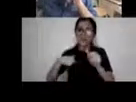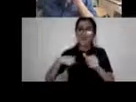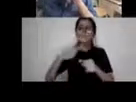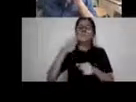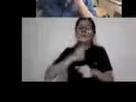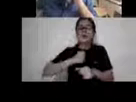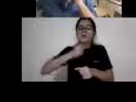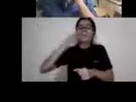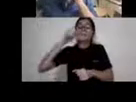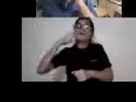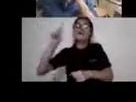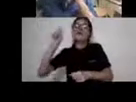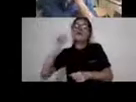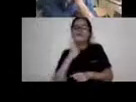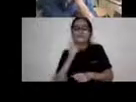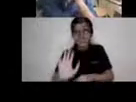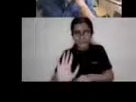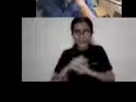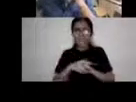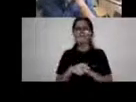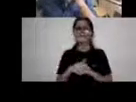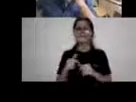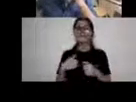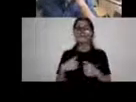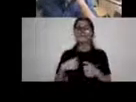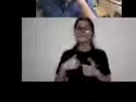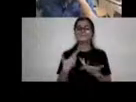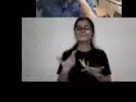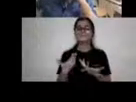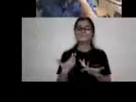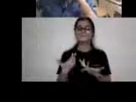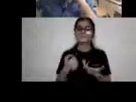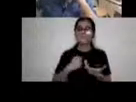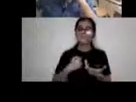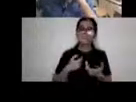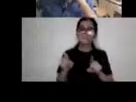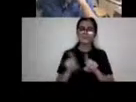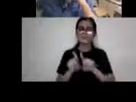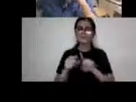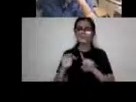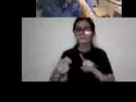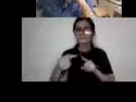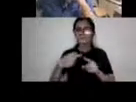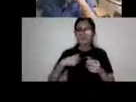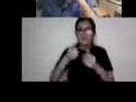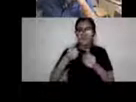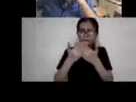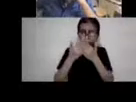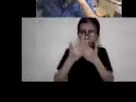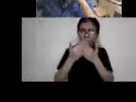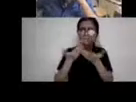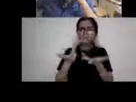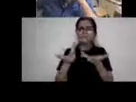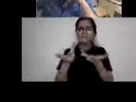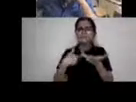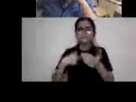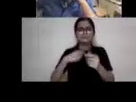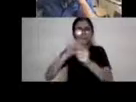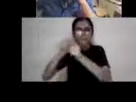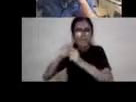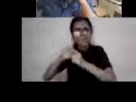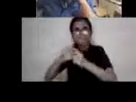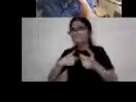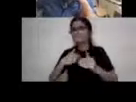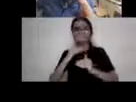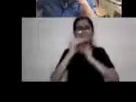deaf. And I, I, as, as was pointed out, my academic work had nothing to do with disability before then. was about the